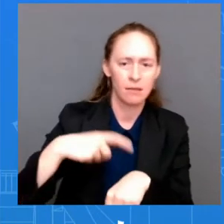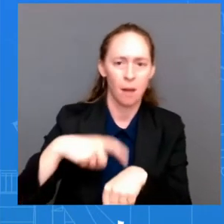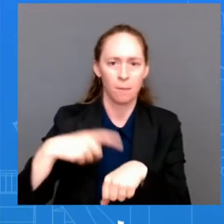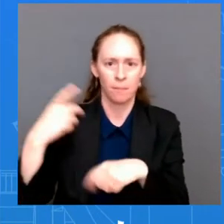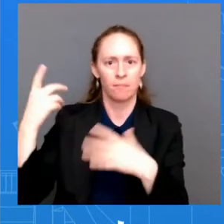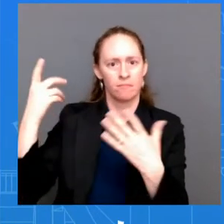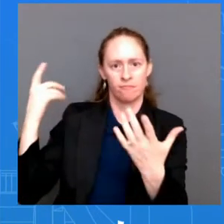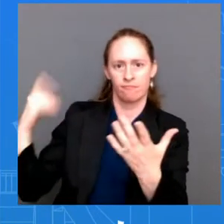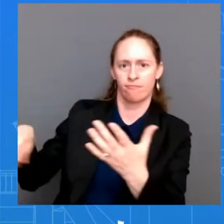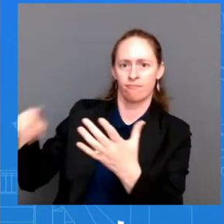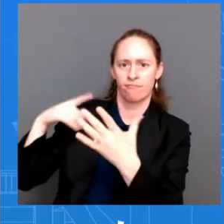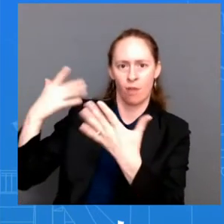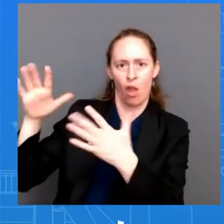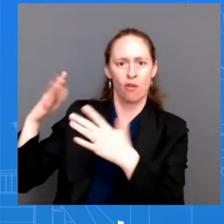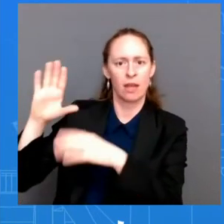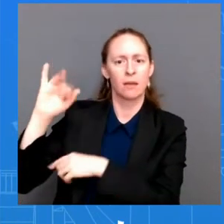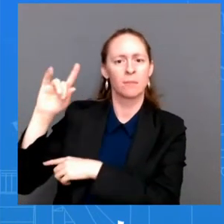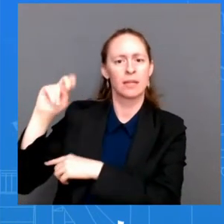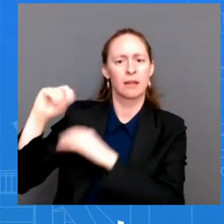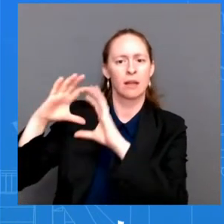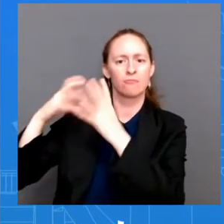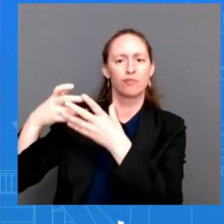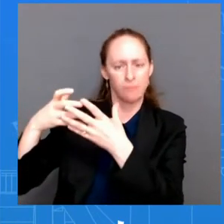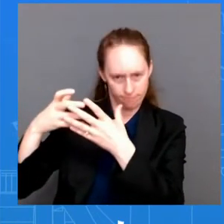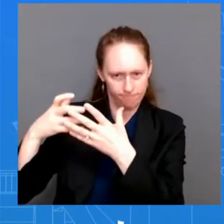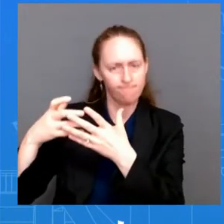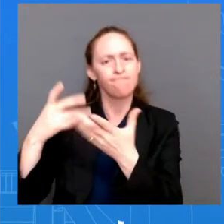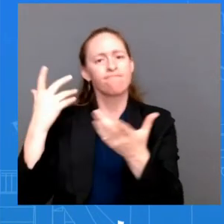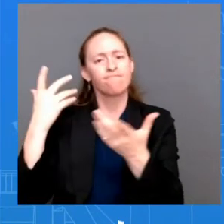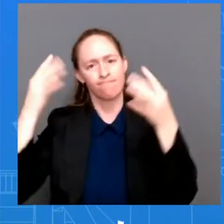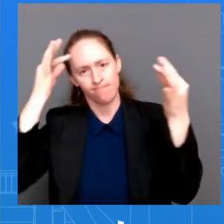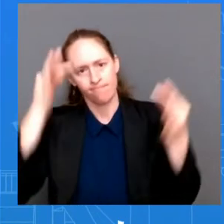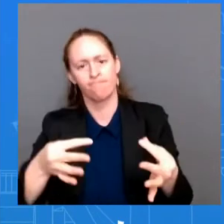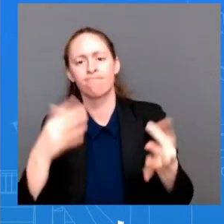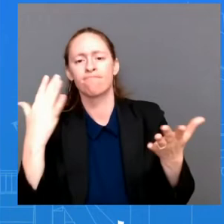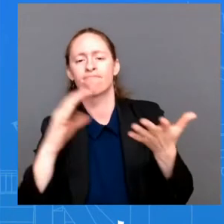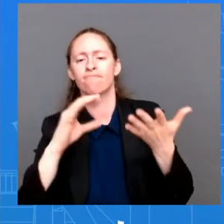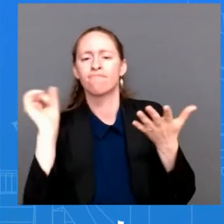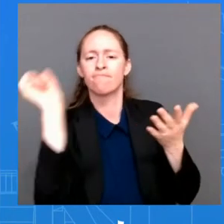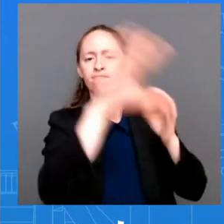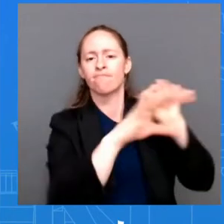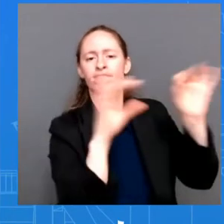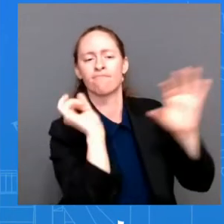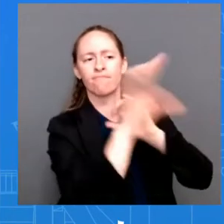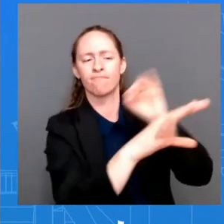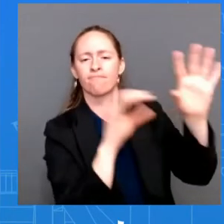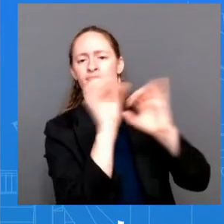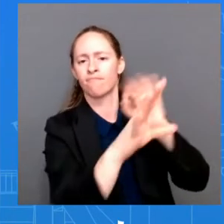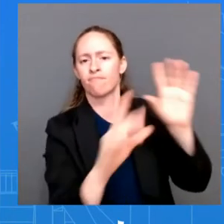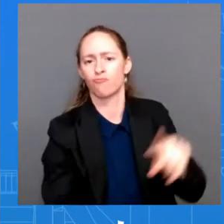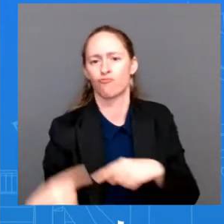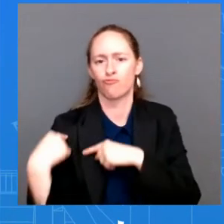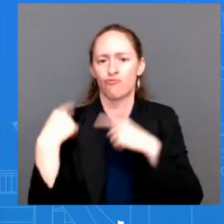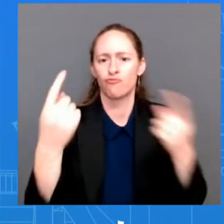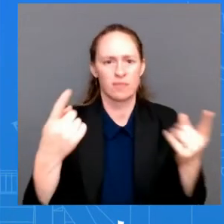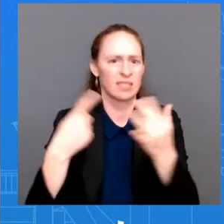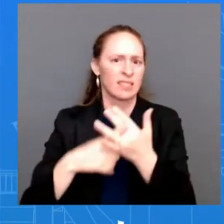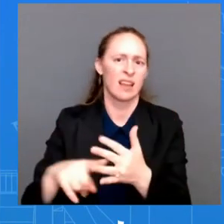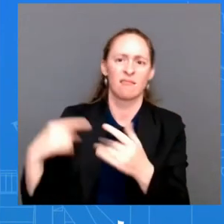using presidential drawdown authority since President Biden took office. And it brings to more than $8 billion